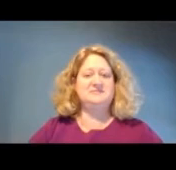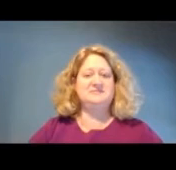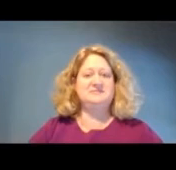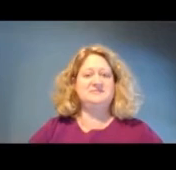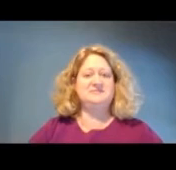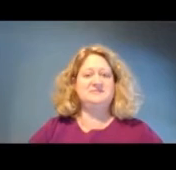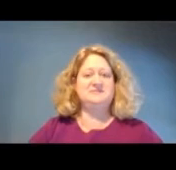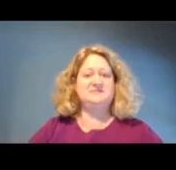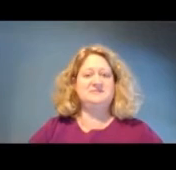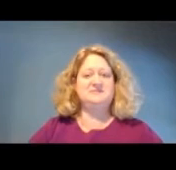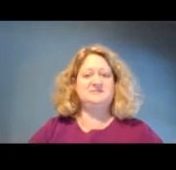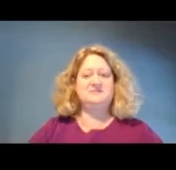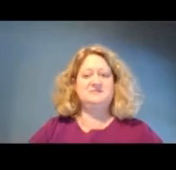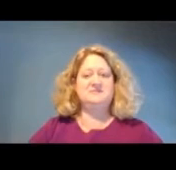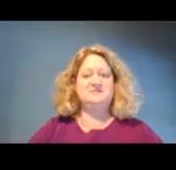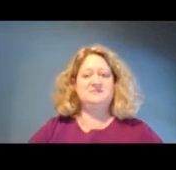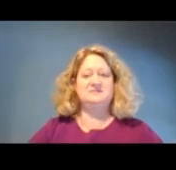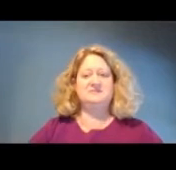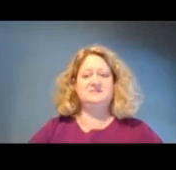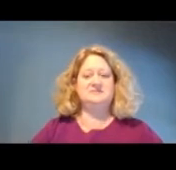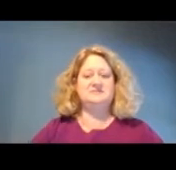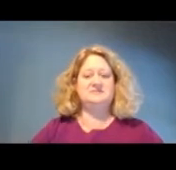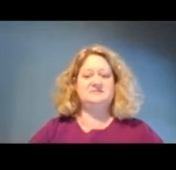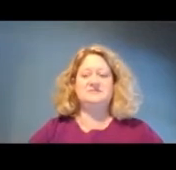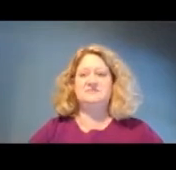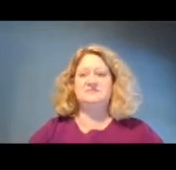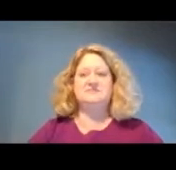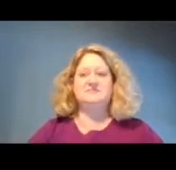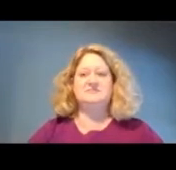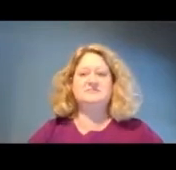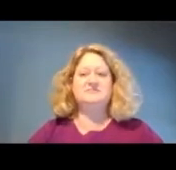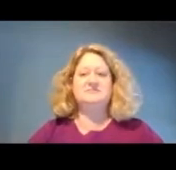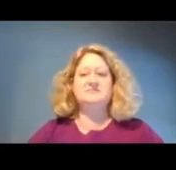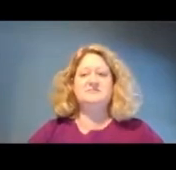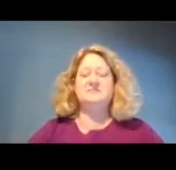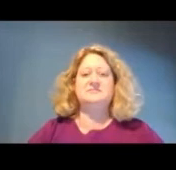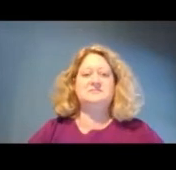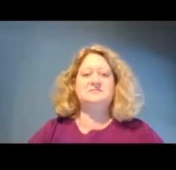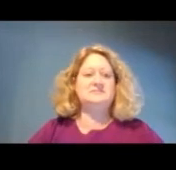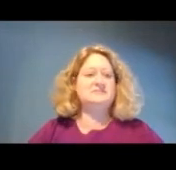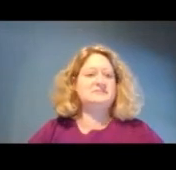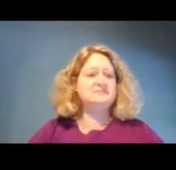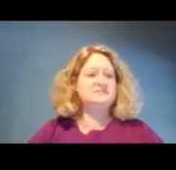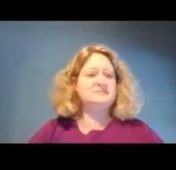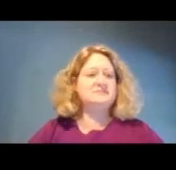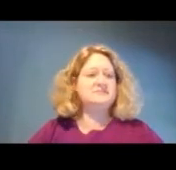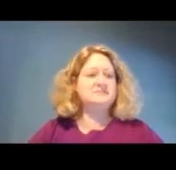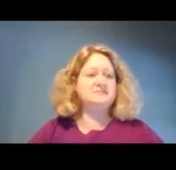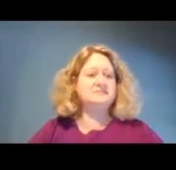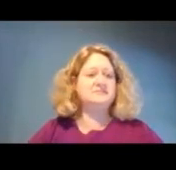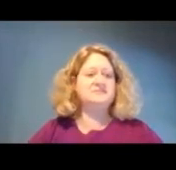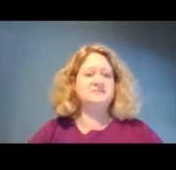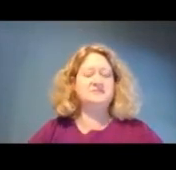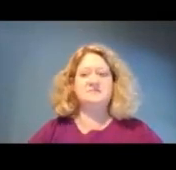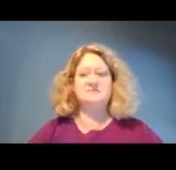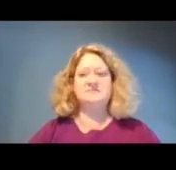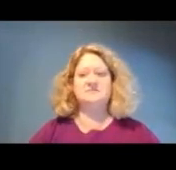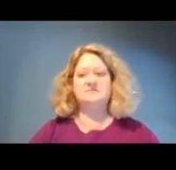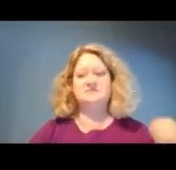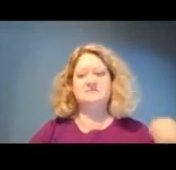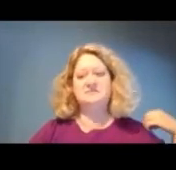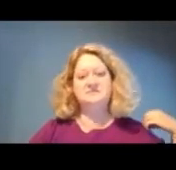Kaylee Crowder, NBCT, Literacy, Reading Language Arts, Early and Middle Childhood from Greene County Schools.